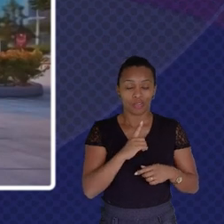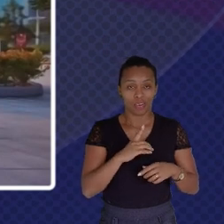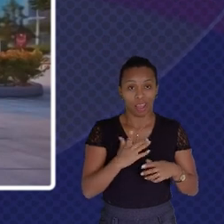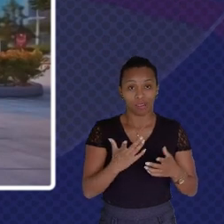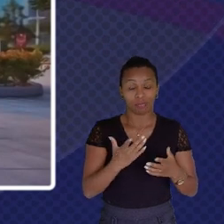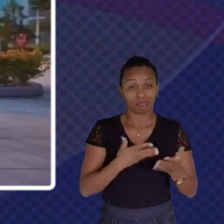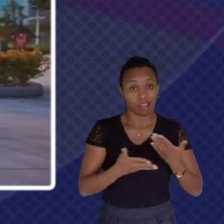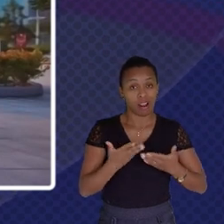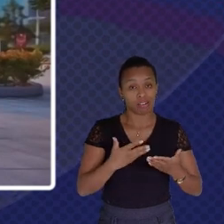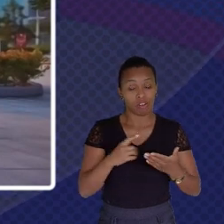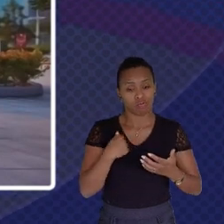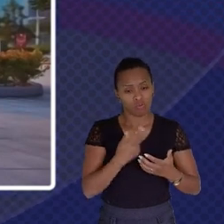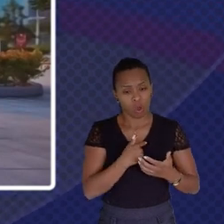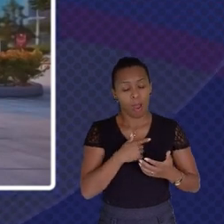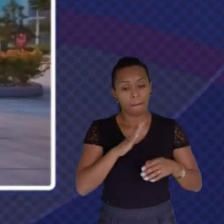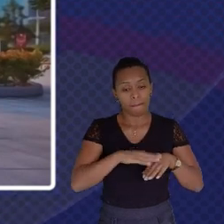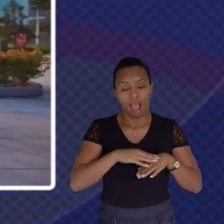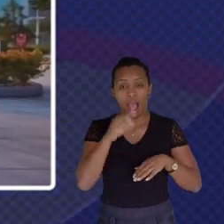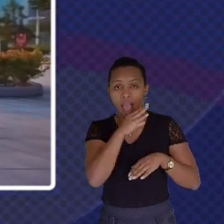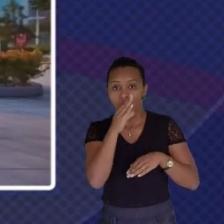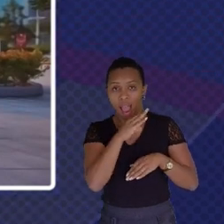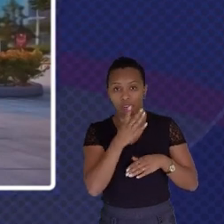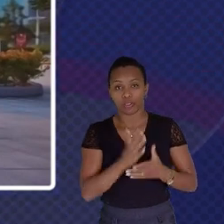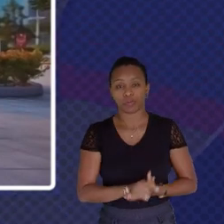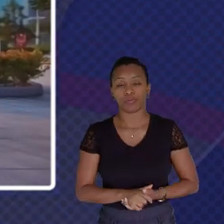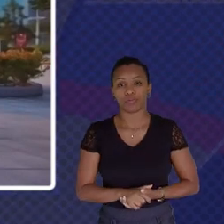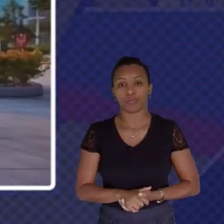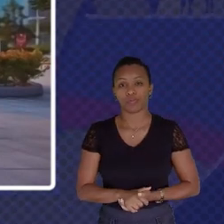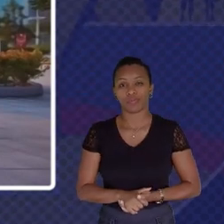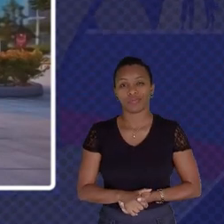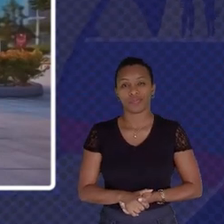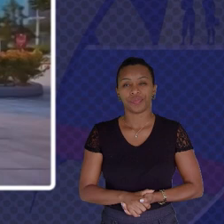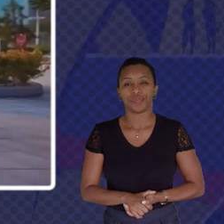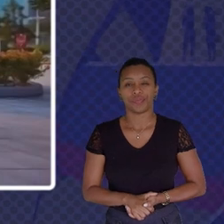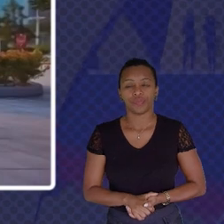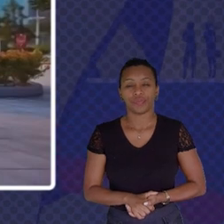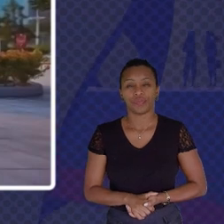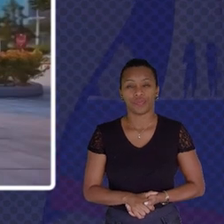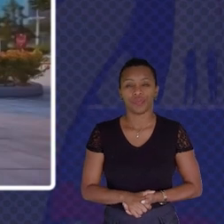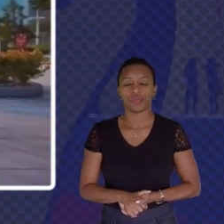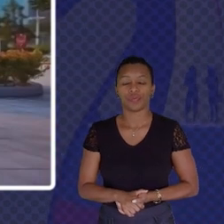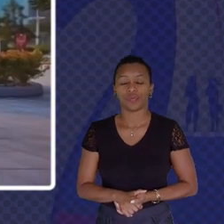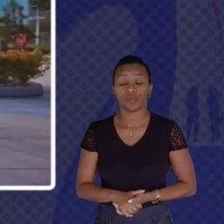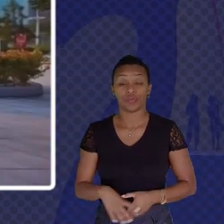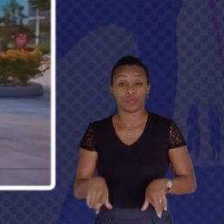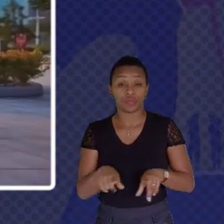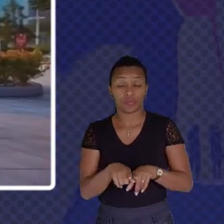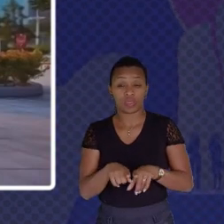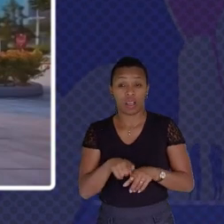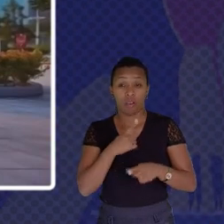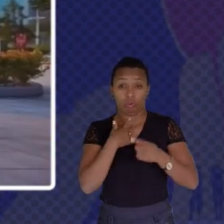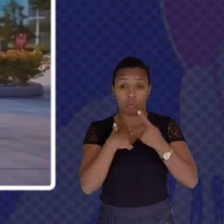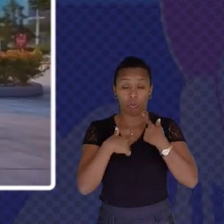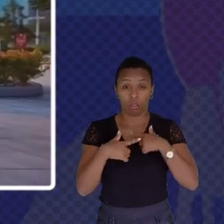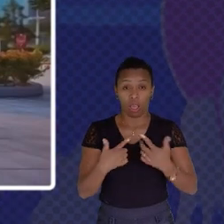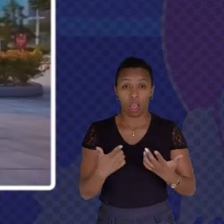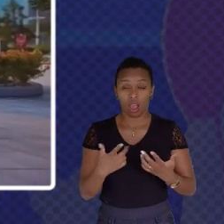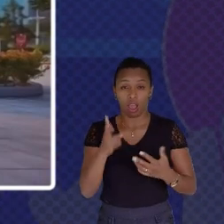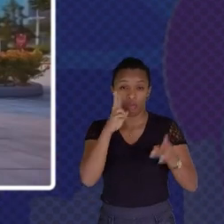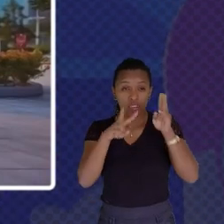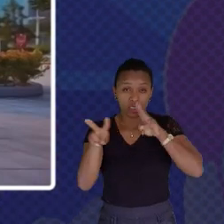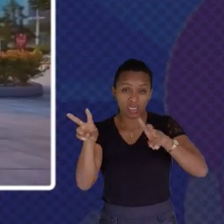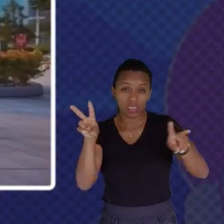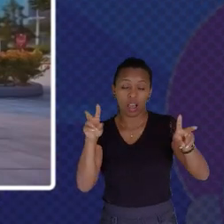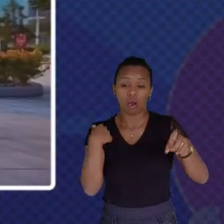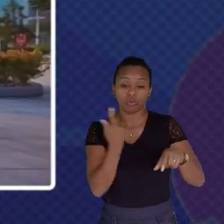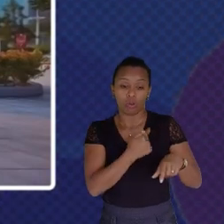I Would Say Singapore Is A Five On Vision And Ambition And A Four On Delivery I Think We Try Our